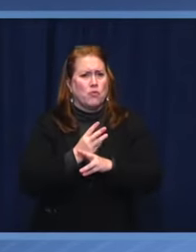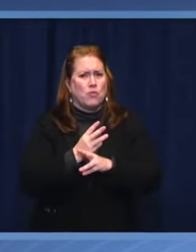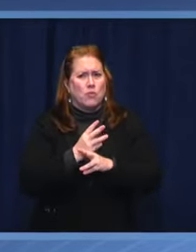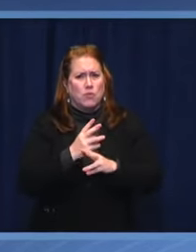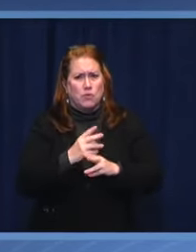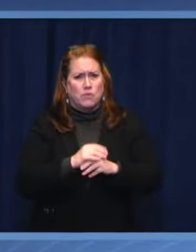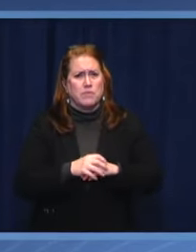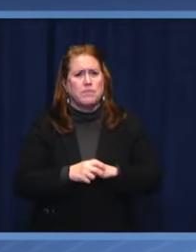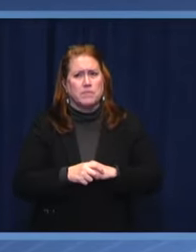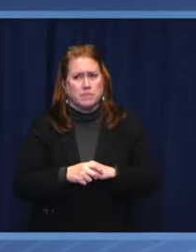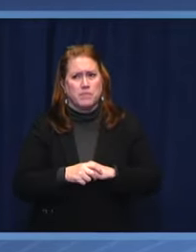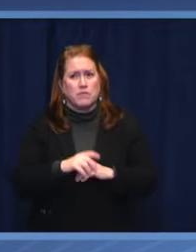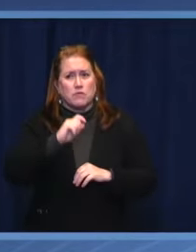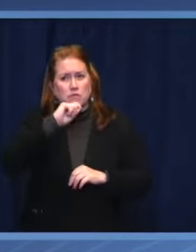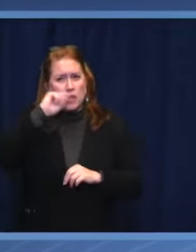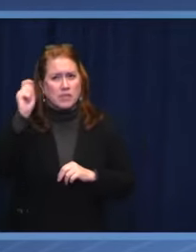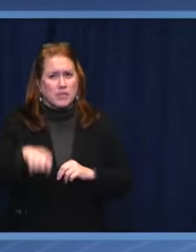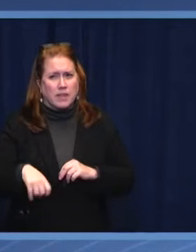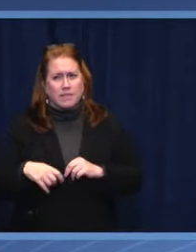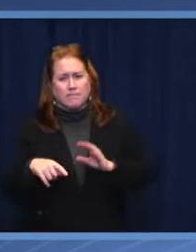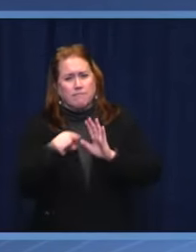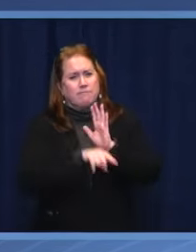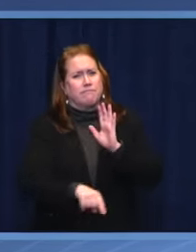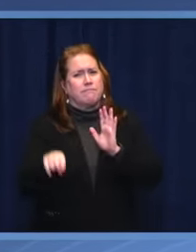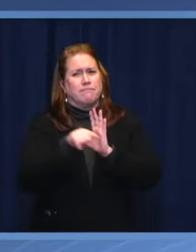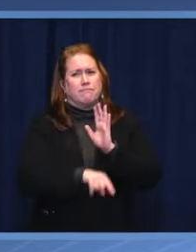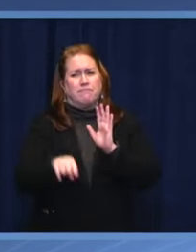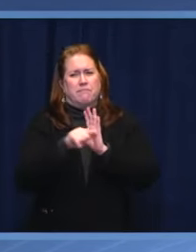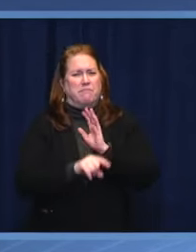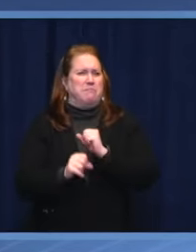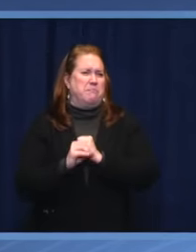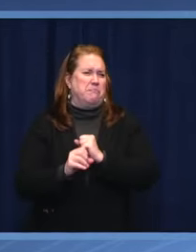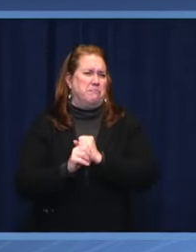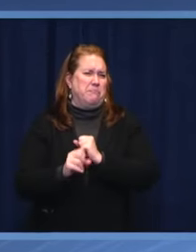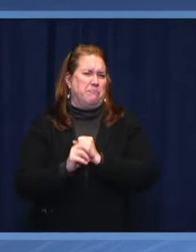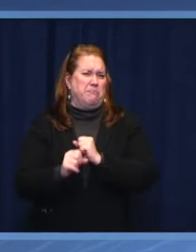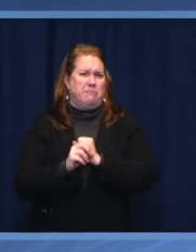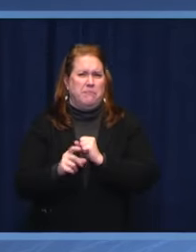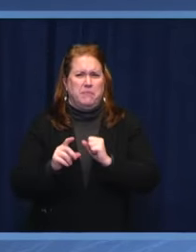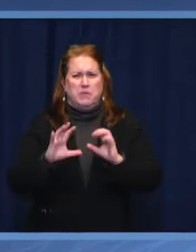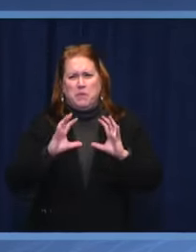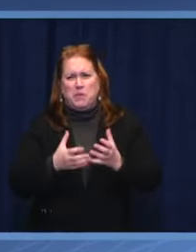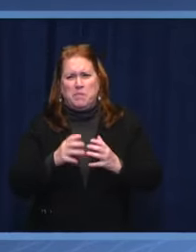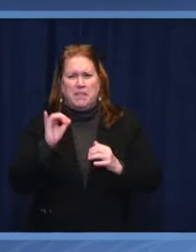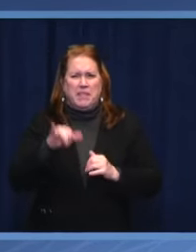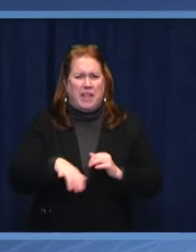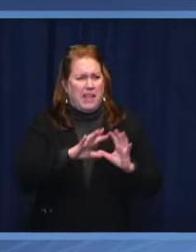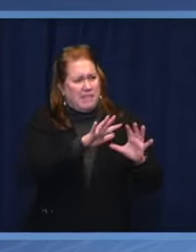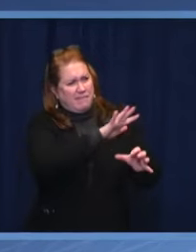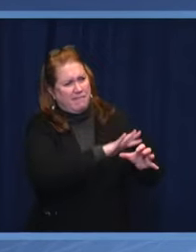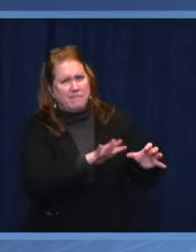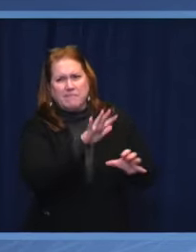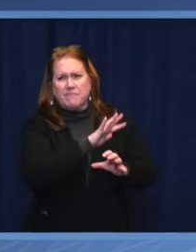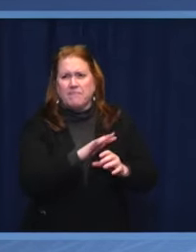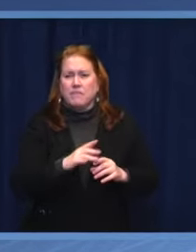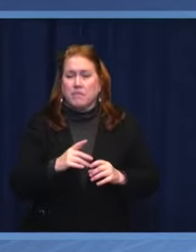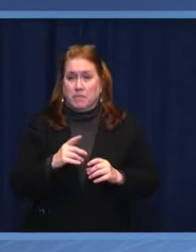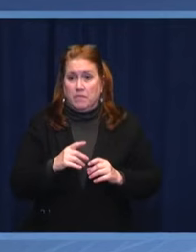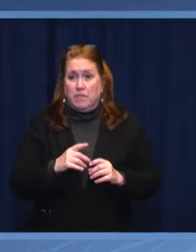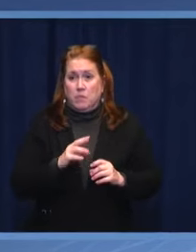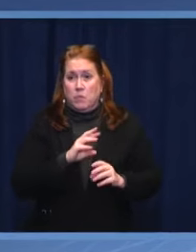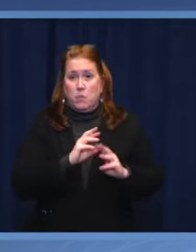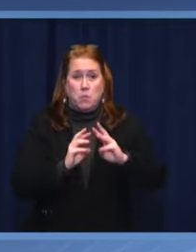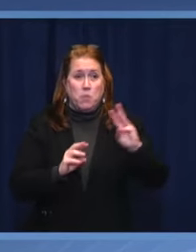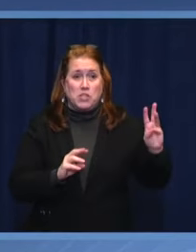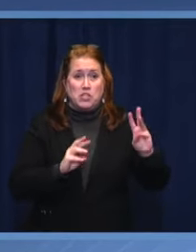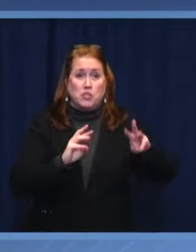Russian propagandists and accomplices lie that allegedly the West is fighting against